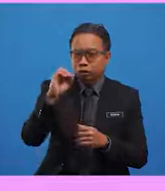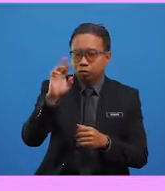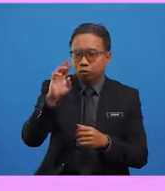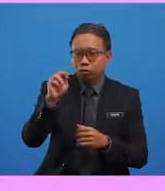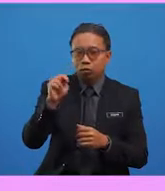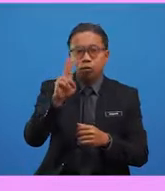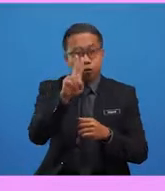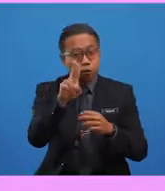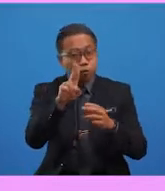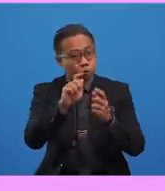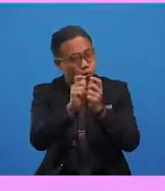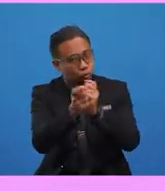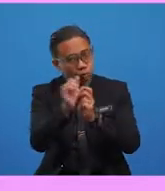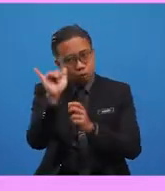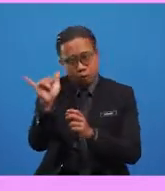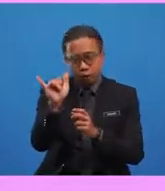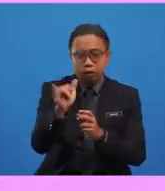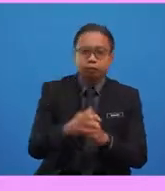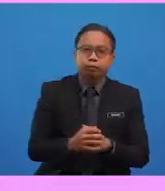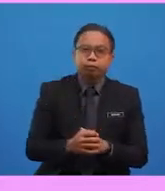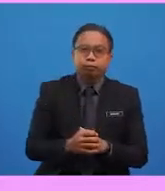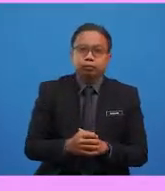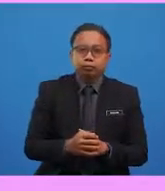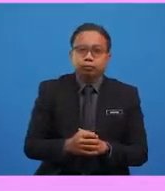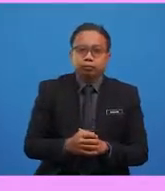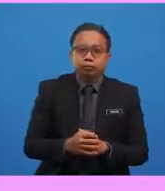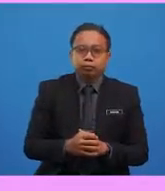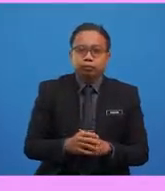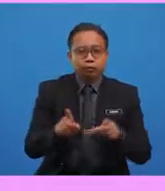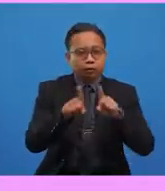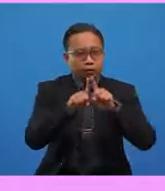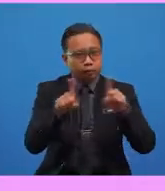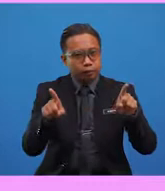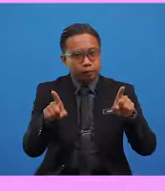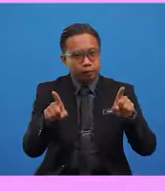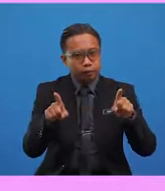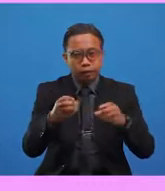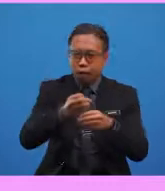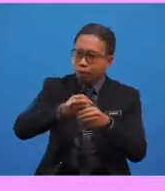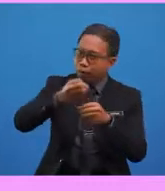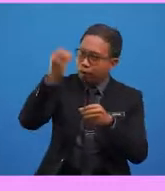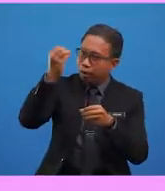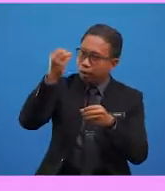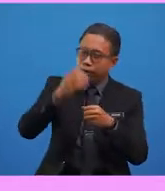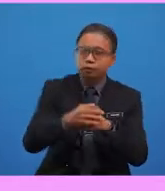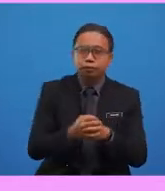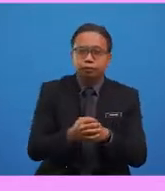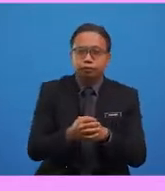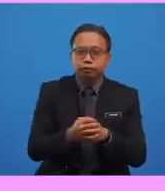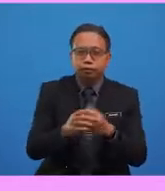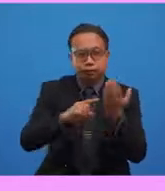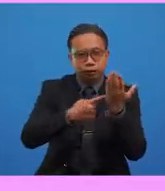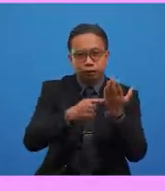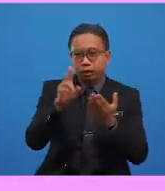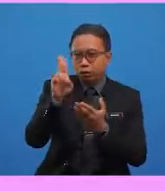we must use the article A before such words. However, in the case of the word umbrella, it begins with the